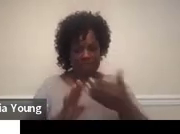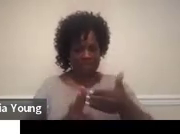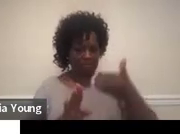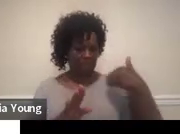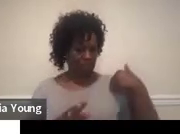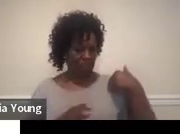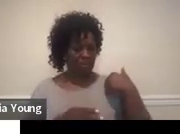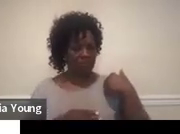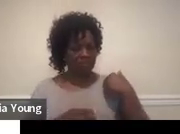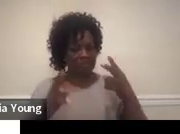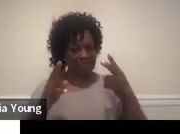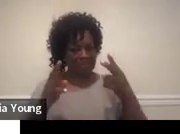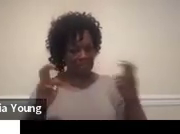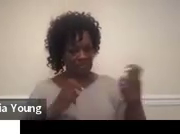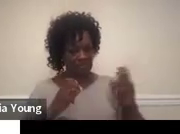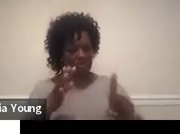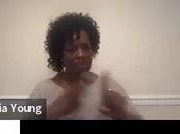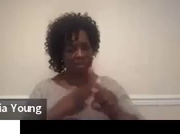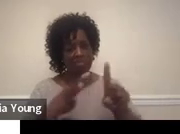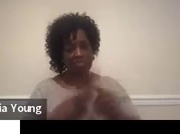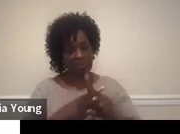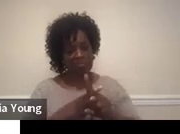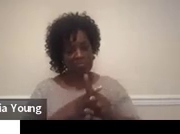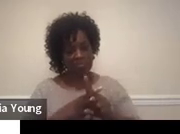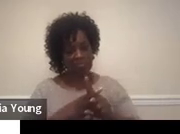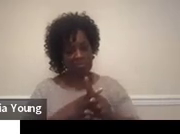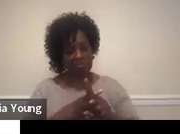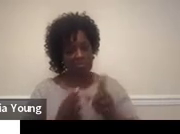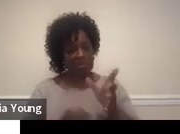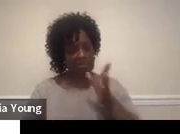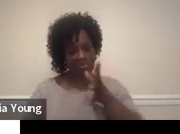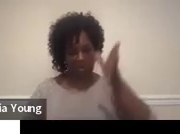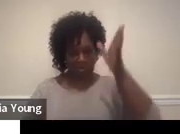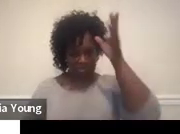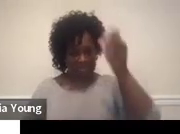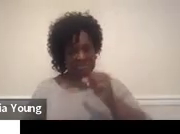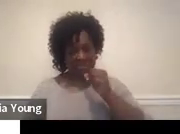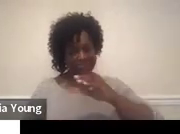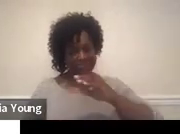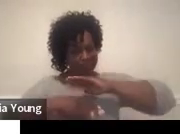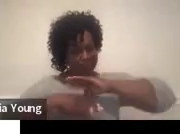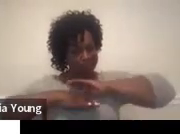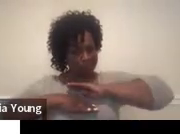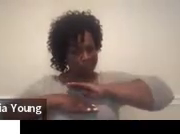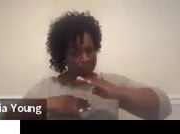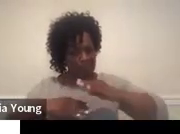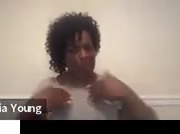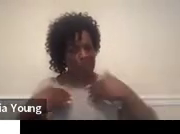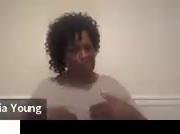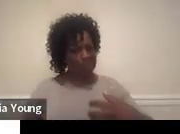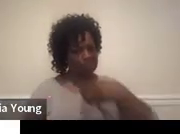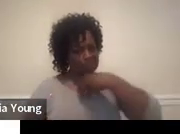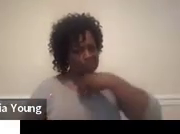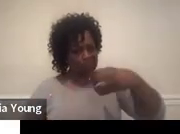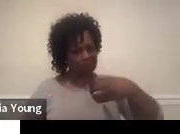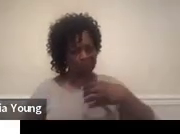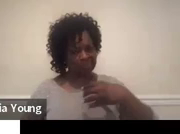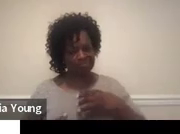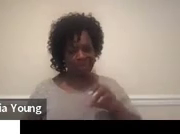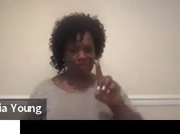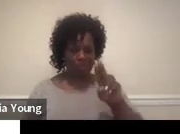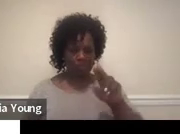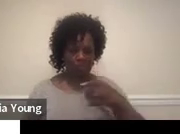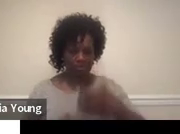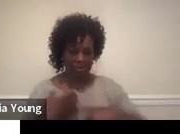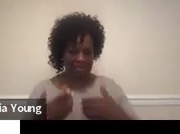our country that parents were not pleased with that and had some complaints about it. So that's why